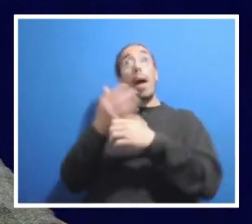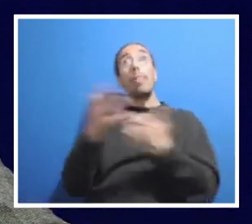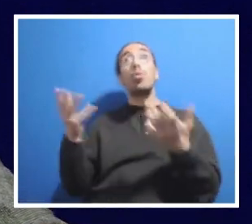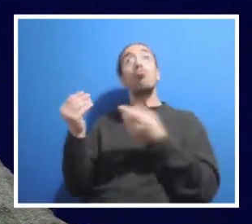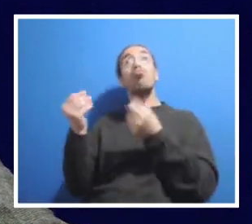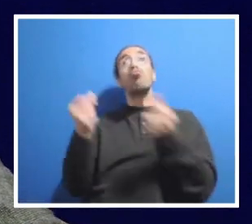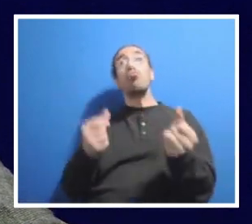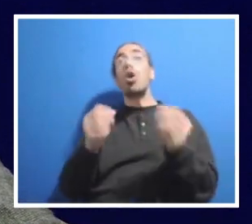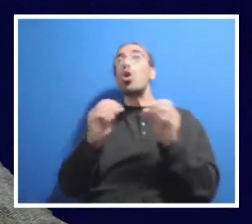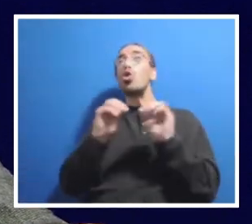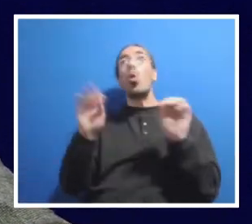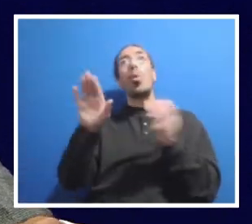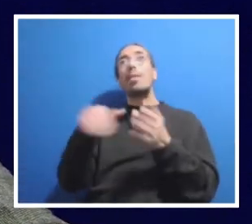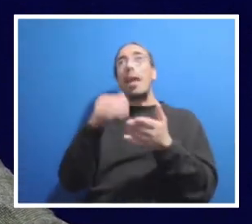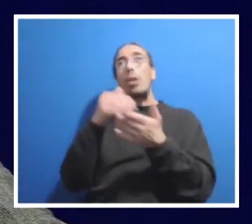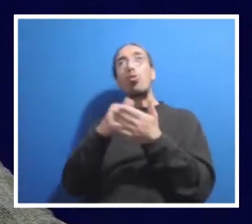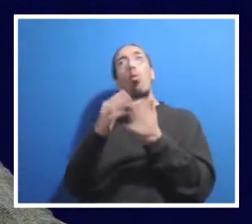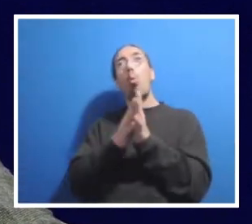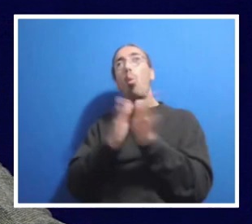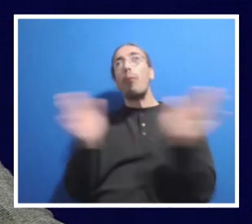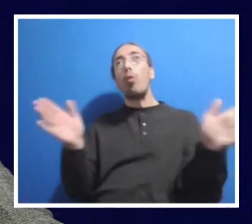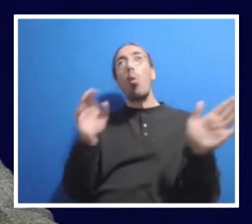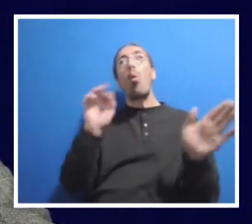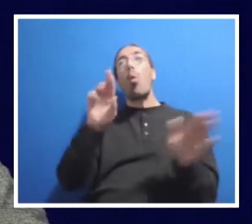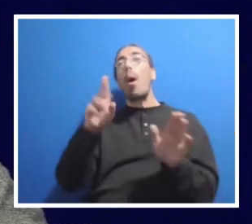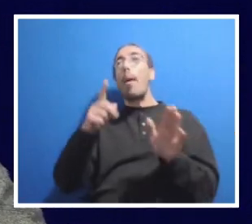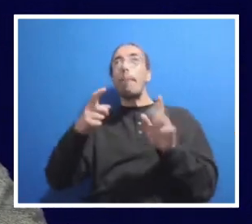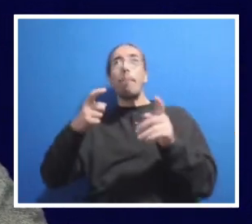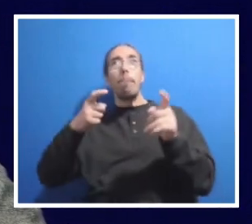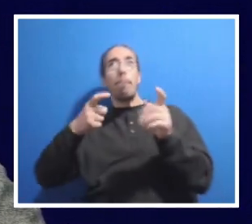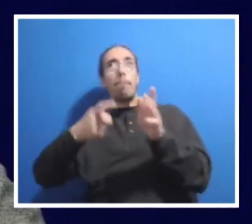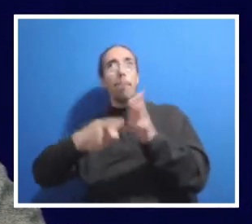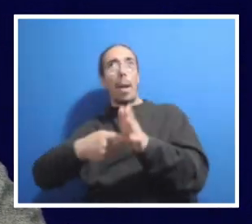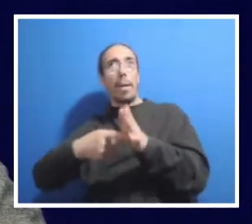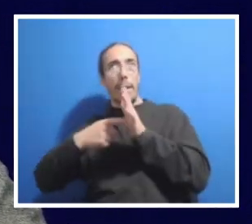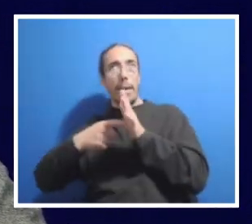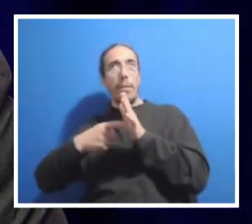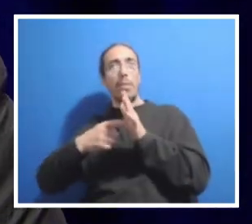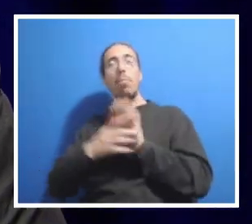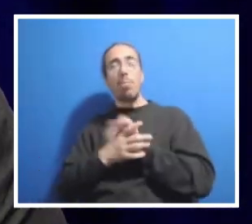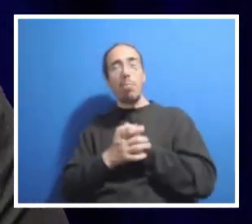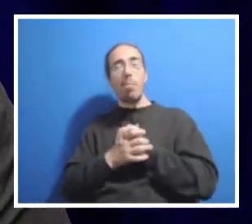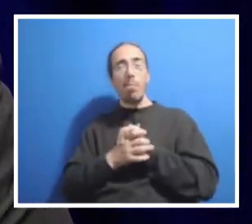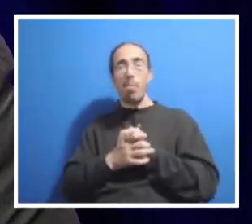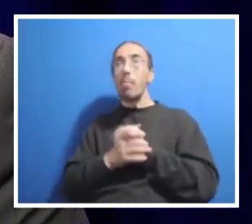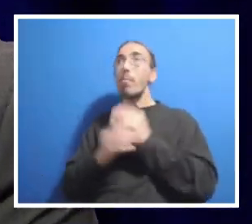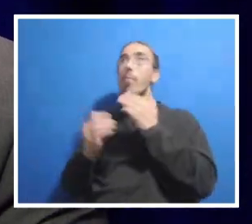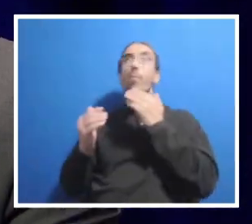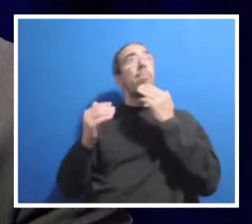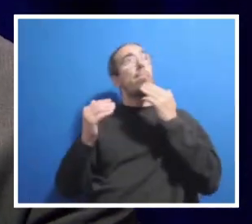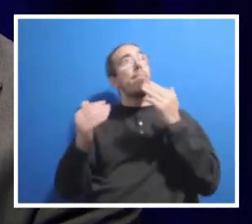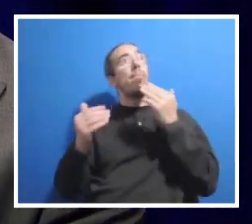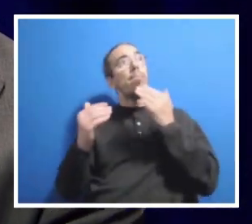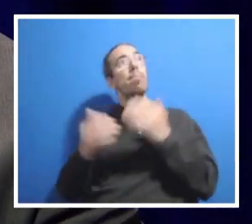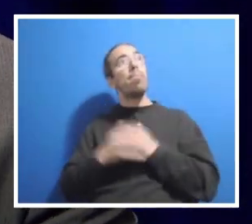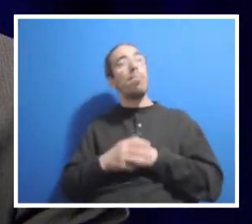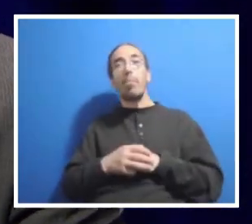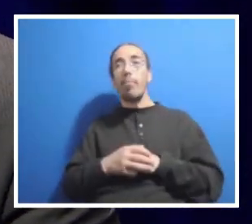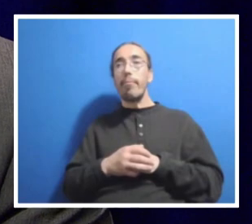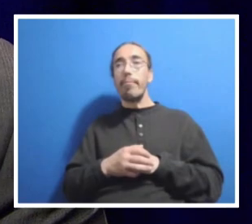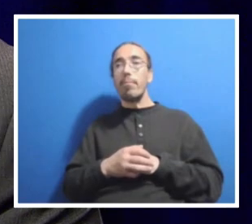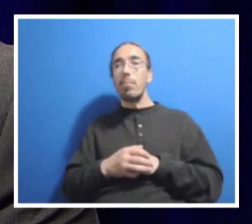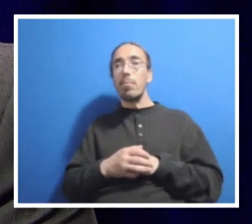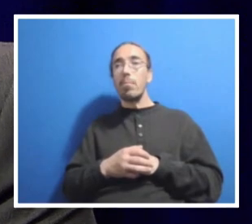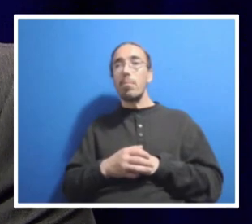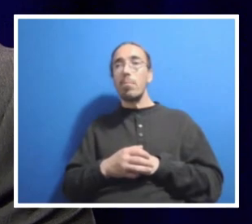central oversight or mandate in terms of what those salaries can and cannot be. Thank you. I was paying attention during the